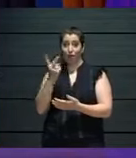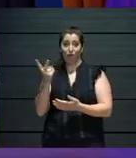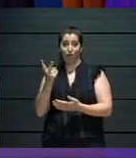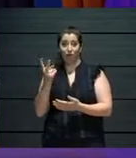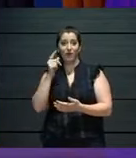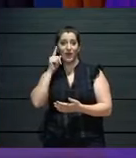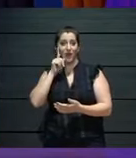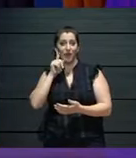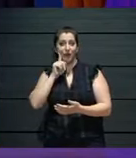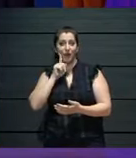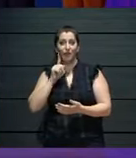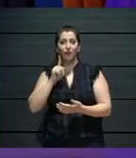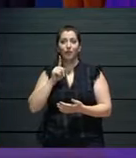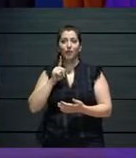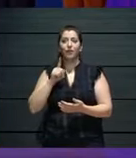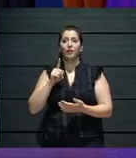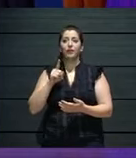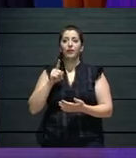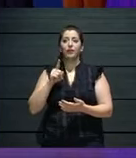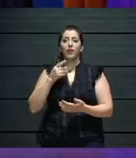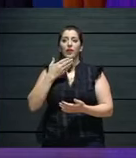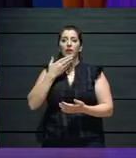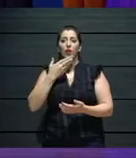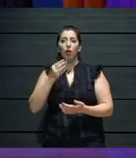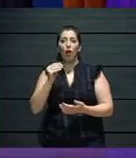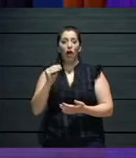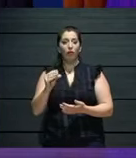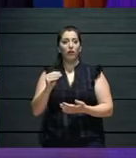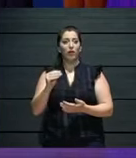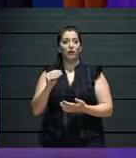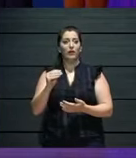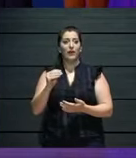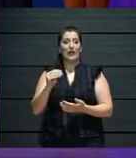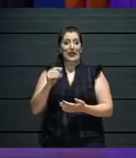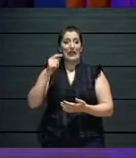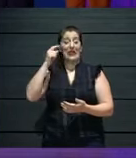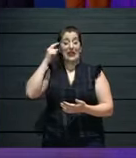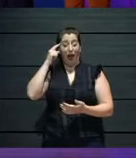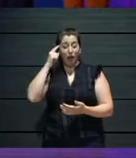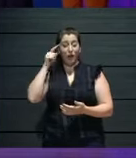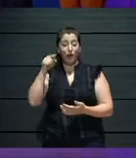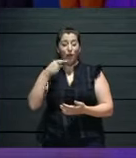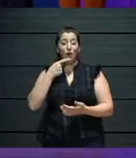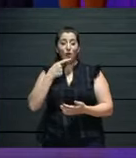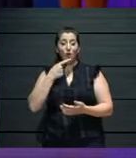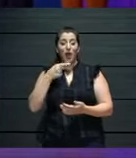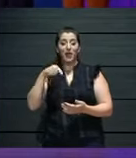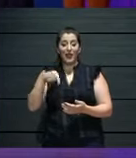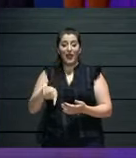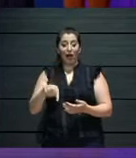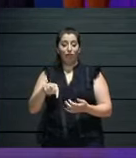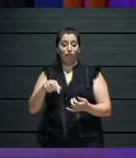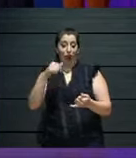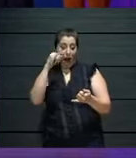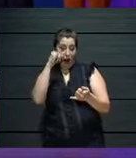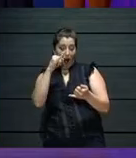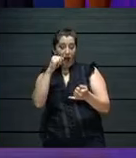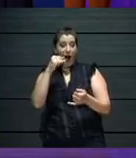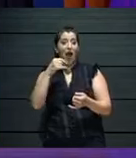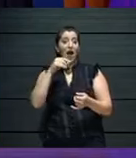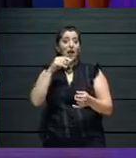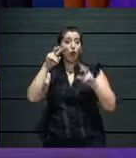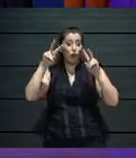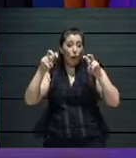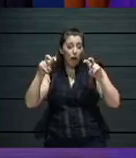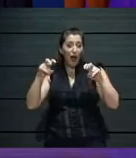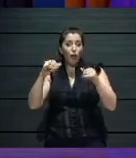me and you, discussing, we're going to leave this topic towards the end, for, as the last, um, hangout. And you told me, yes, I think